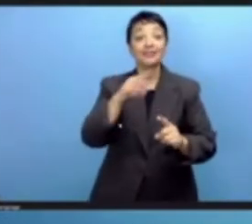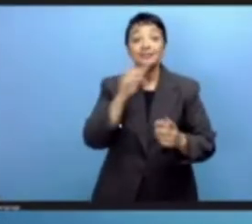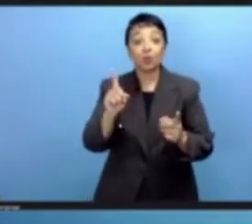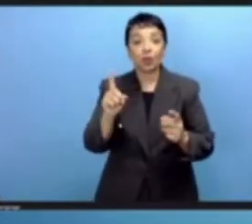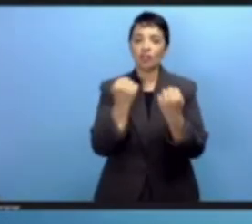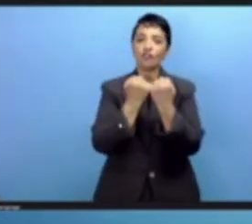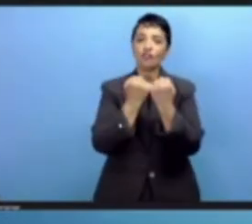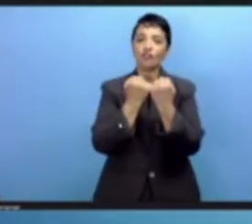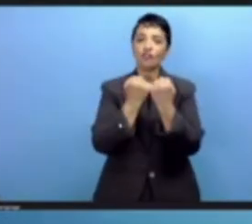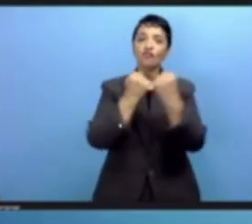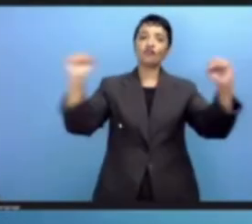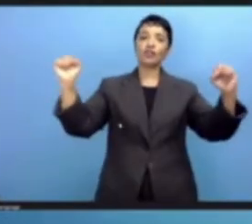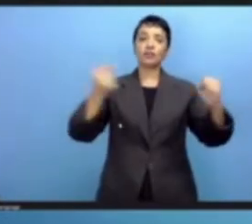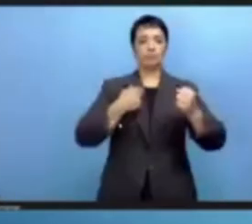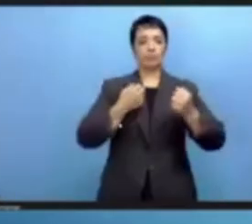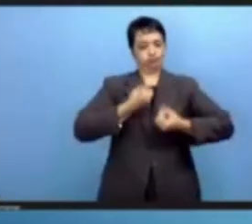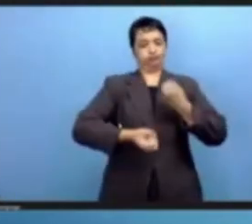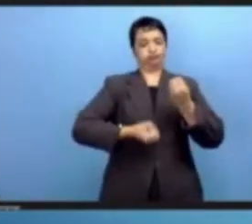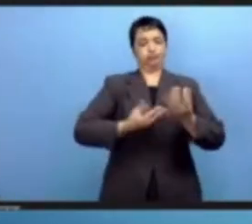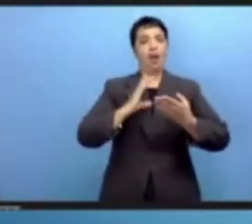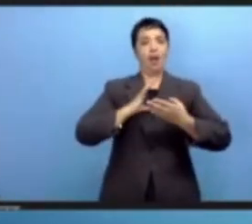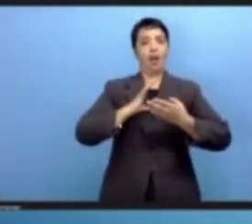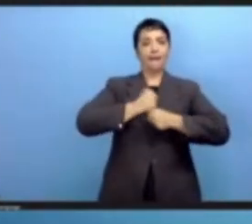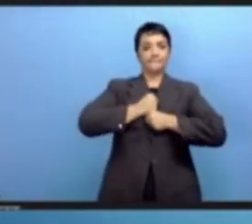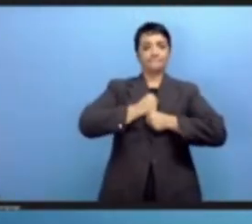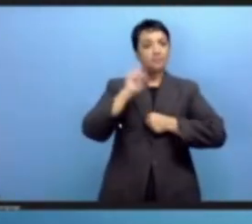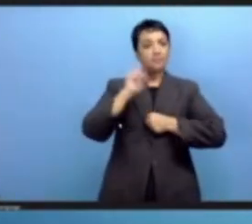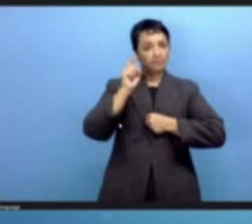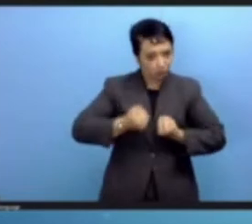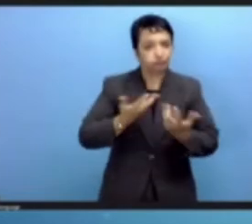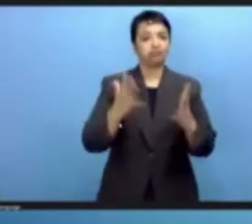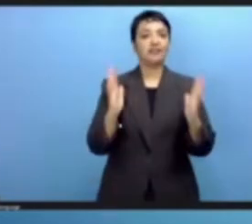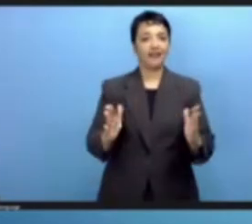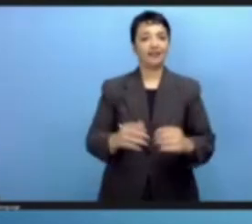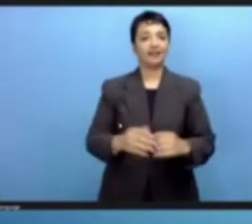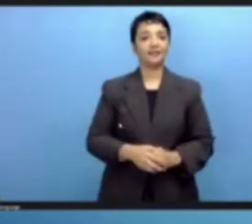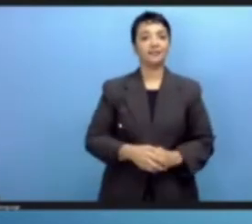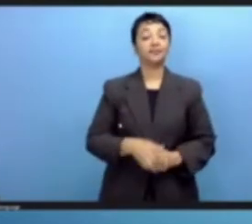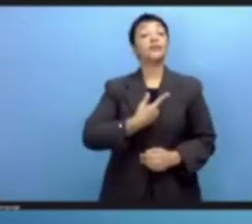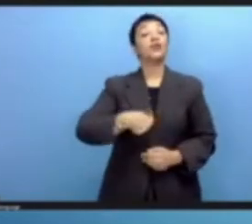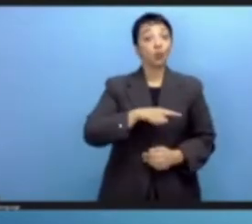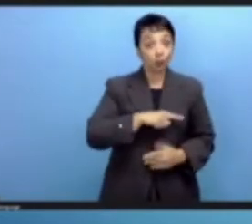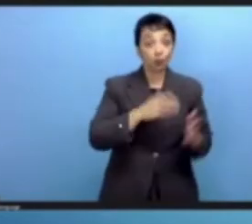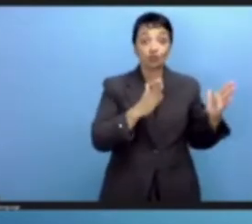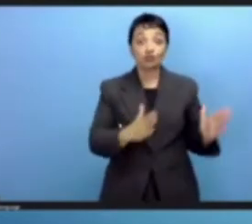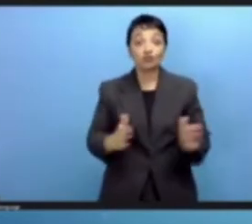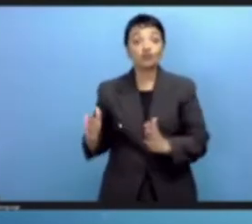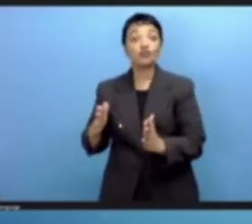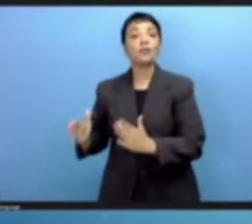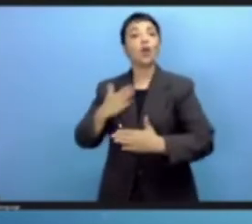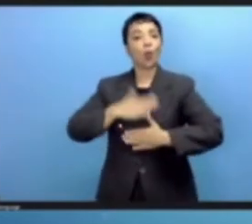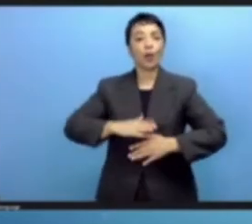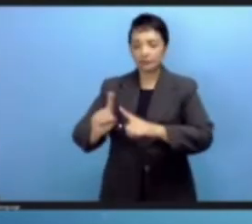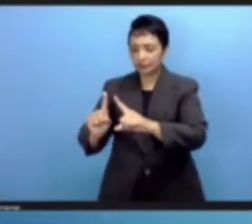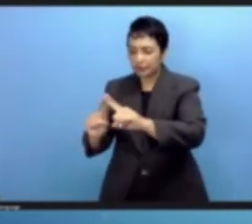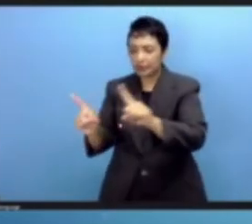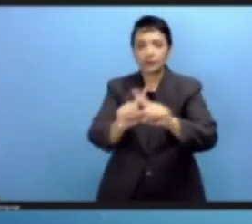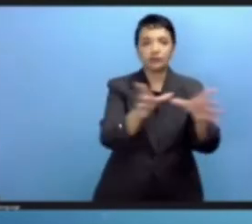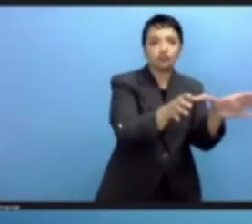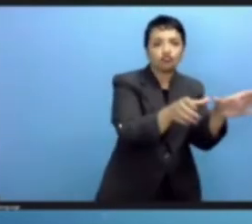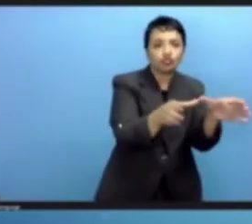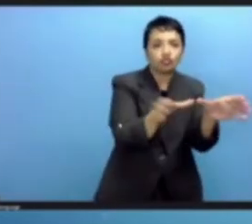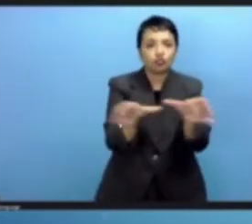preparing for this major conference in an inclusive multi-stakeholder approach involving the